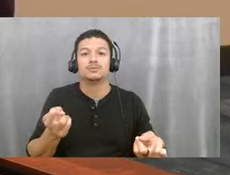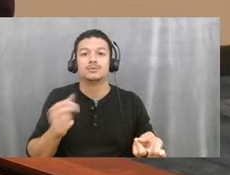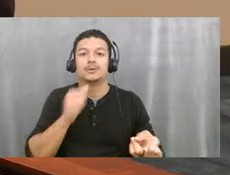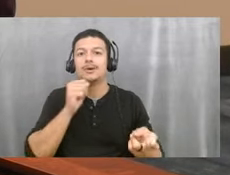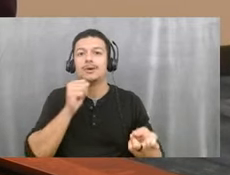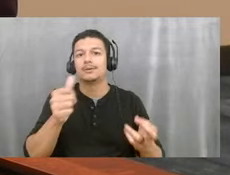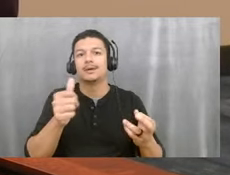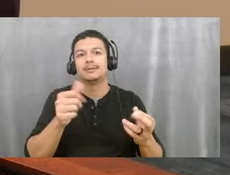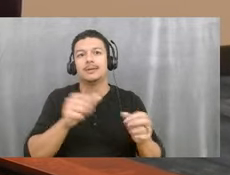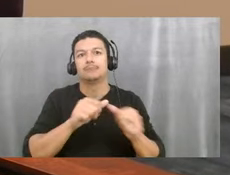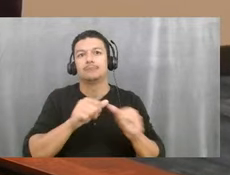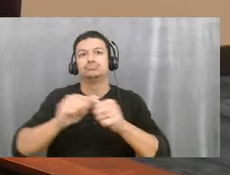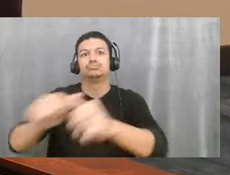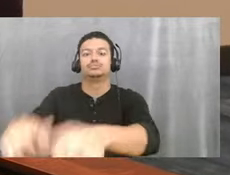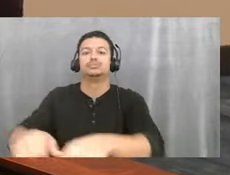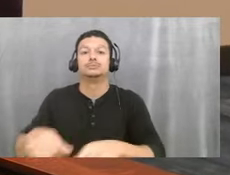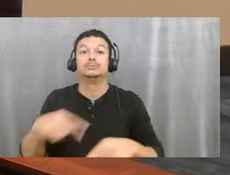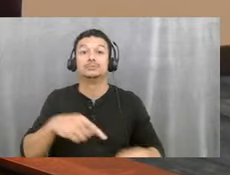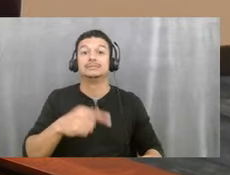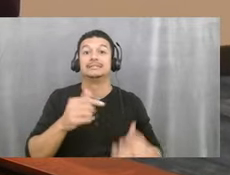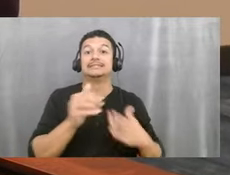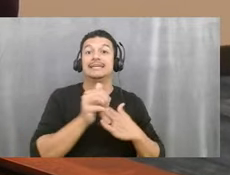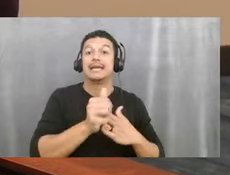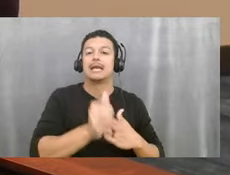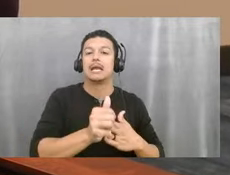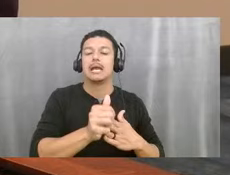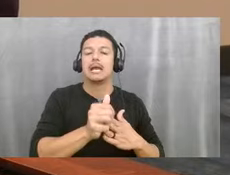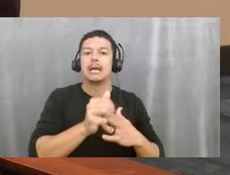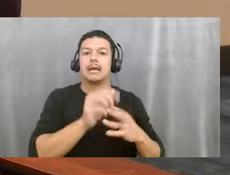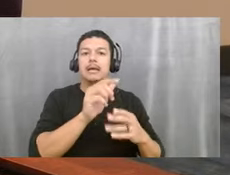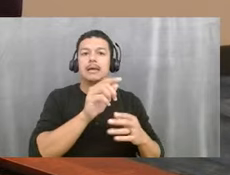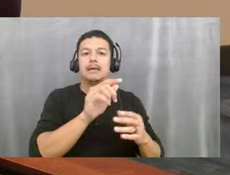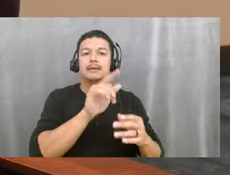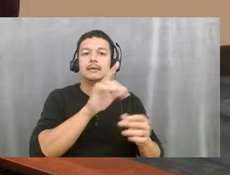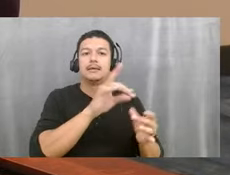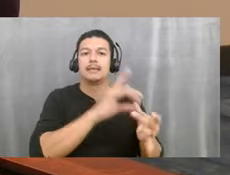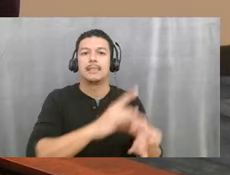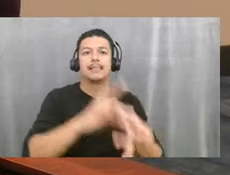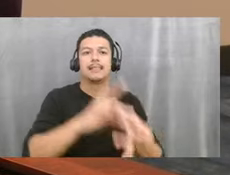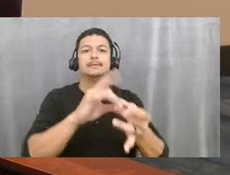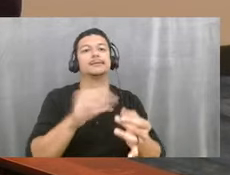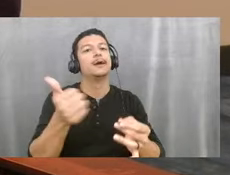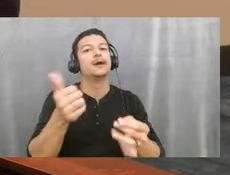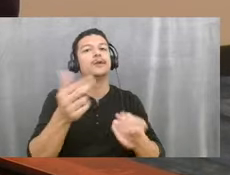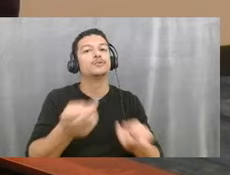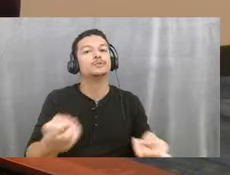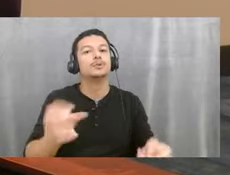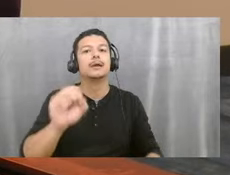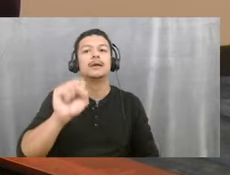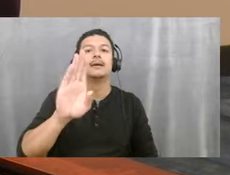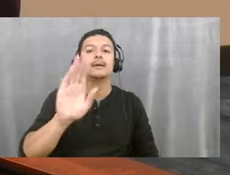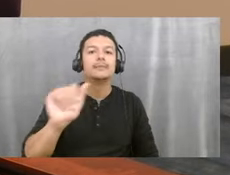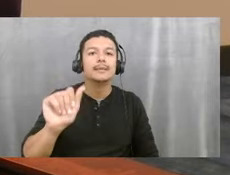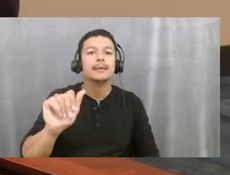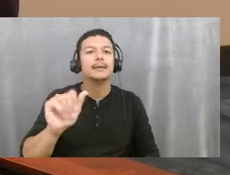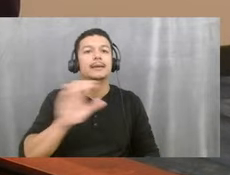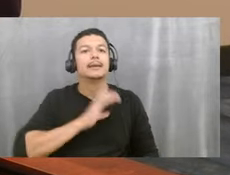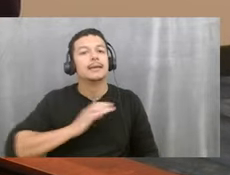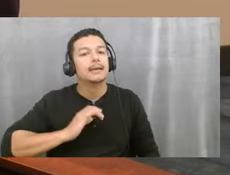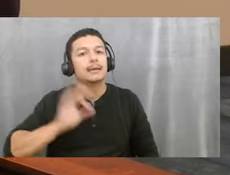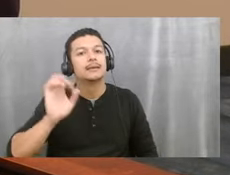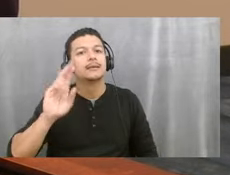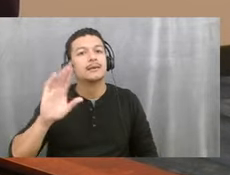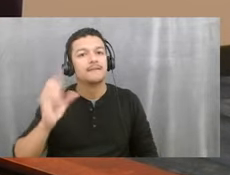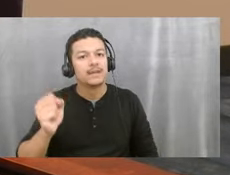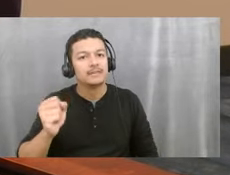city. So this guide actually links to other local resources, the SBA, um, County funds, state funds. Um, so it really